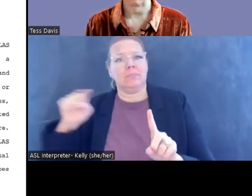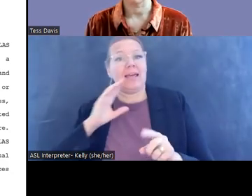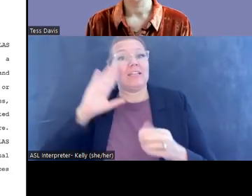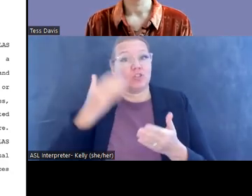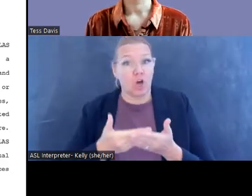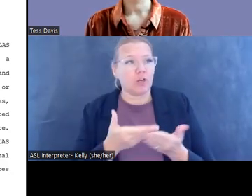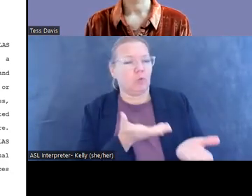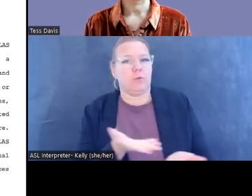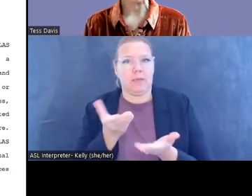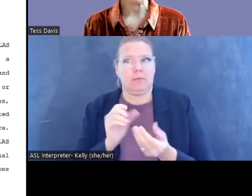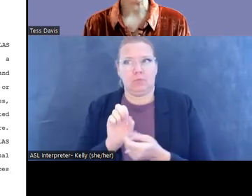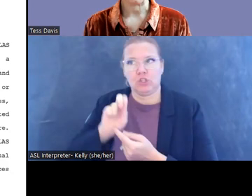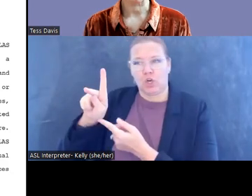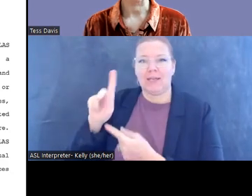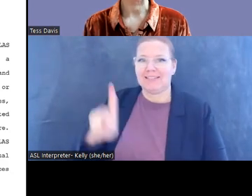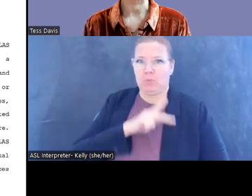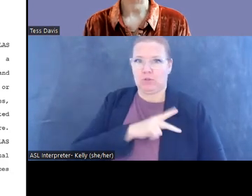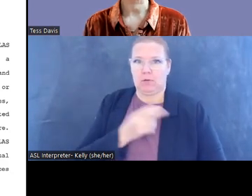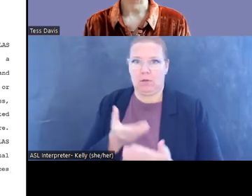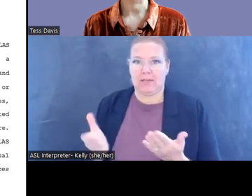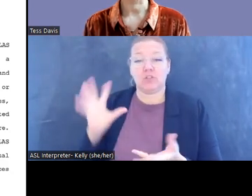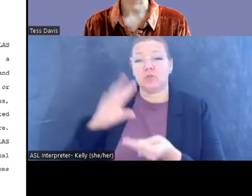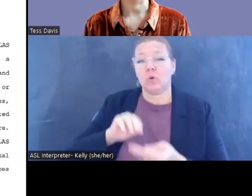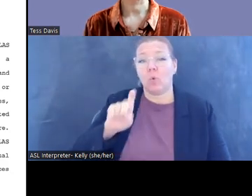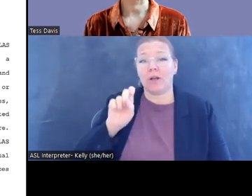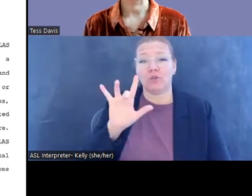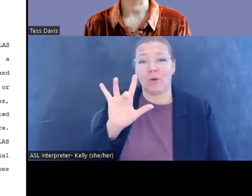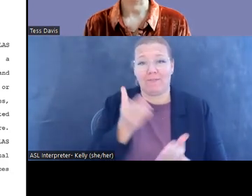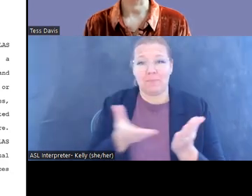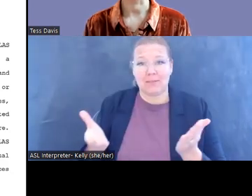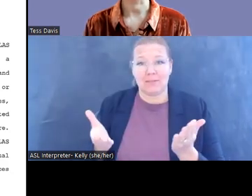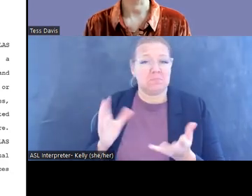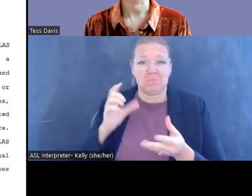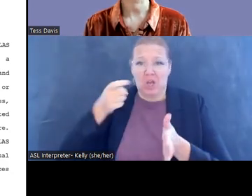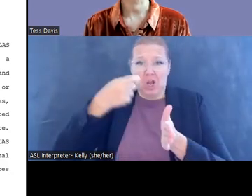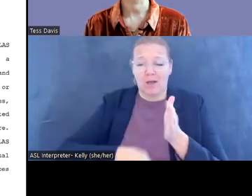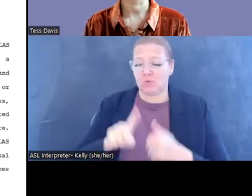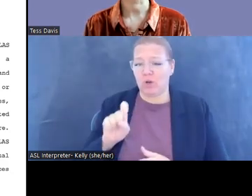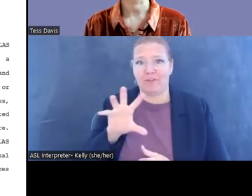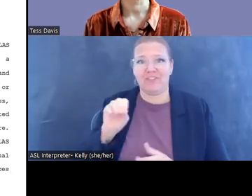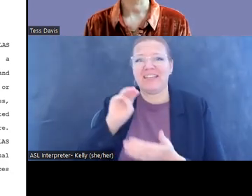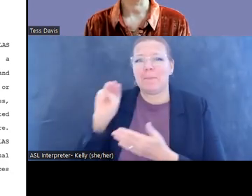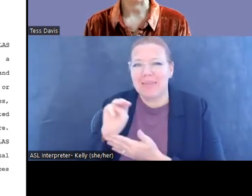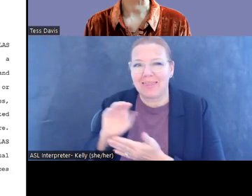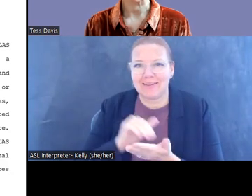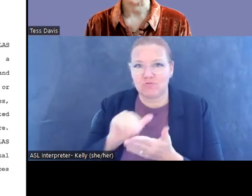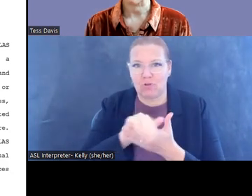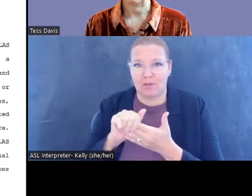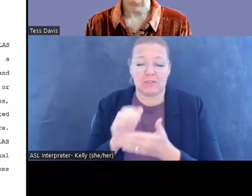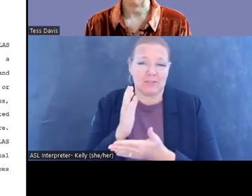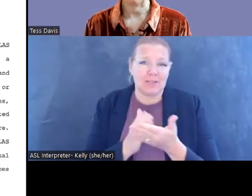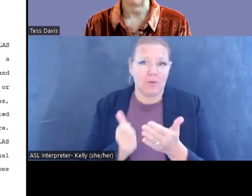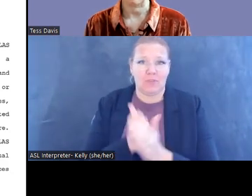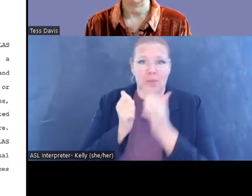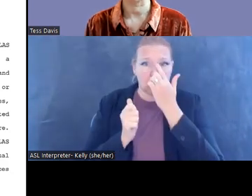collection. This was 125 pieces worth an estimated $50 million, including some of the most important pieces